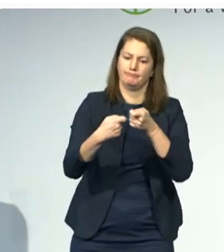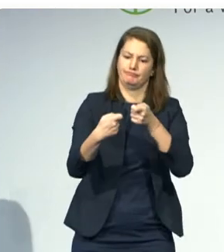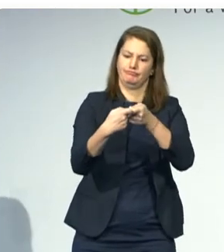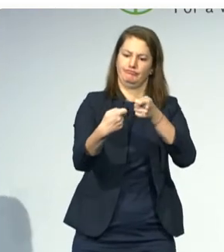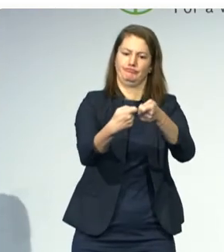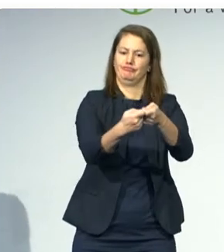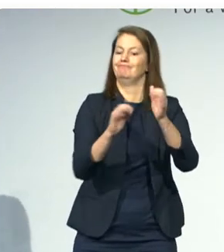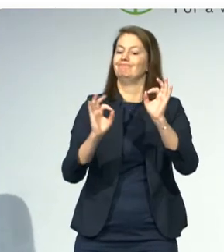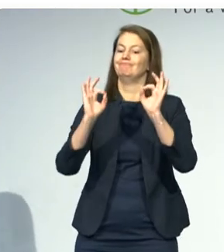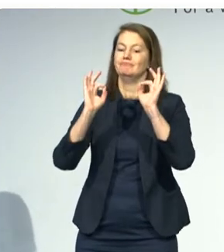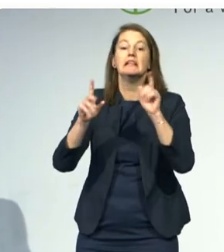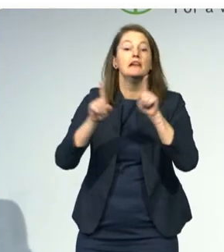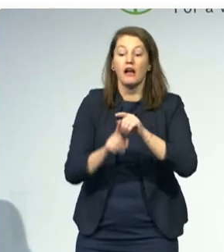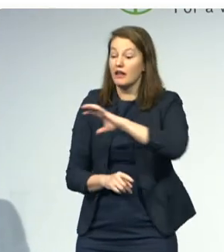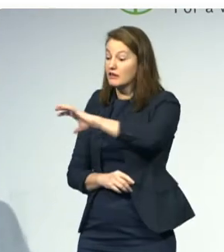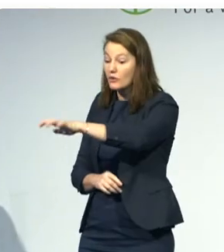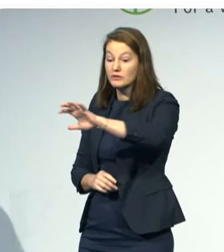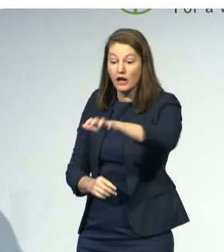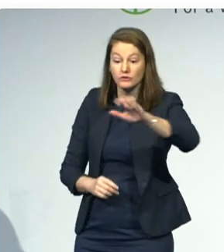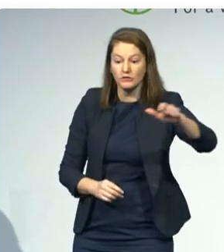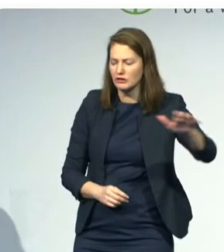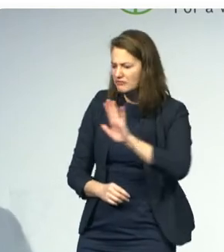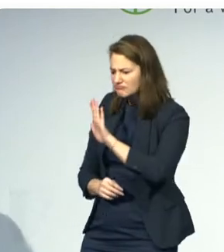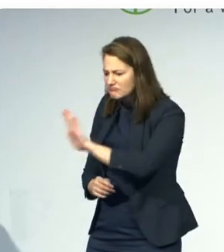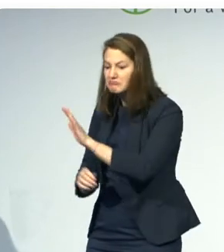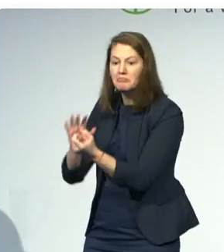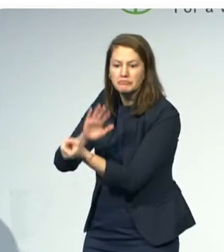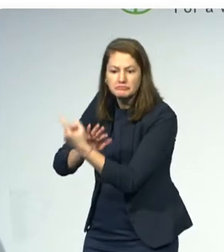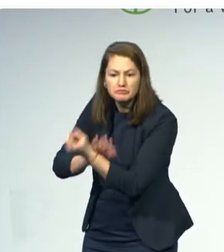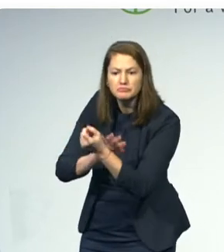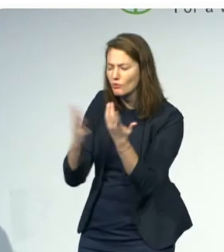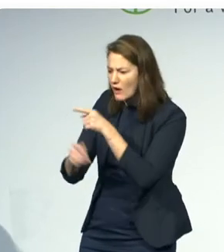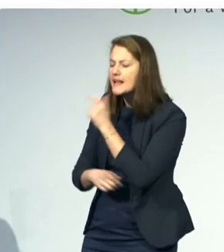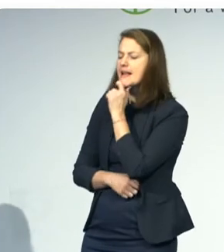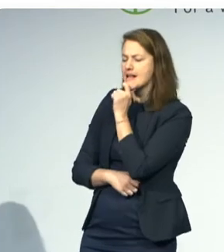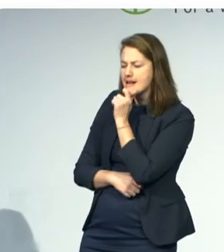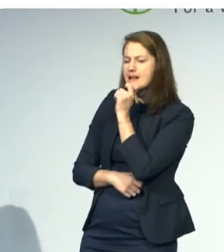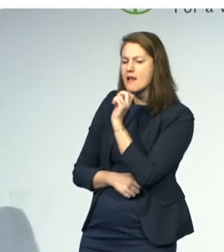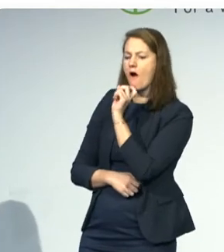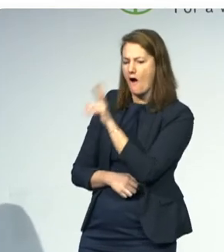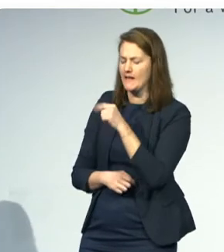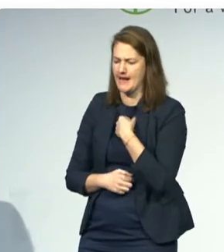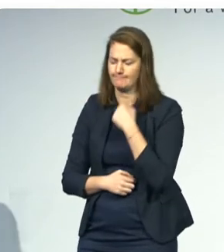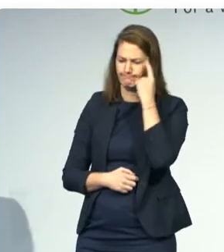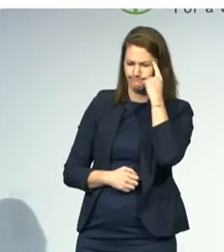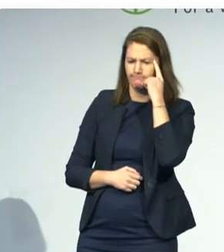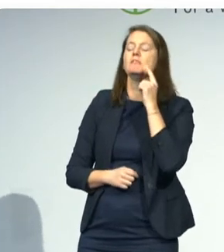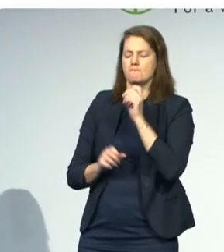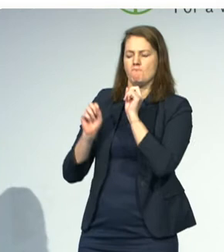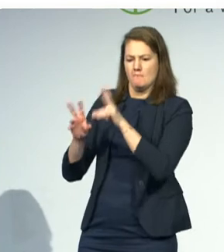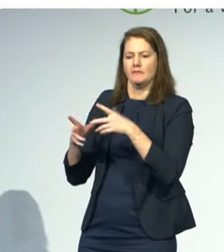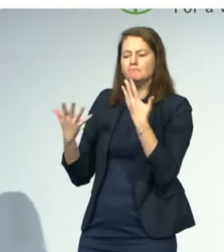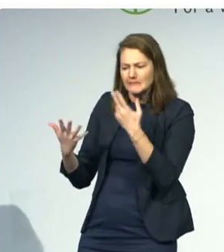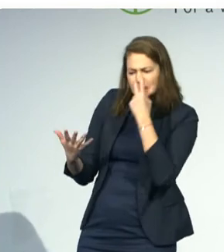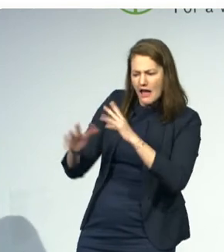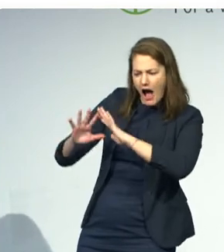are working. When we are mindful of where we are in the process, in that particular country. And when